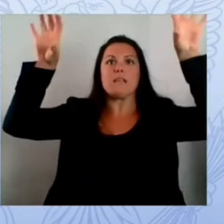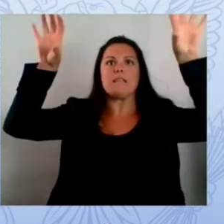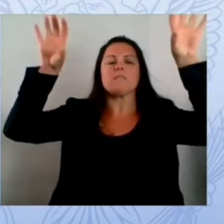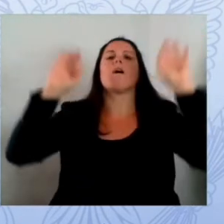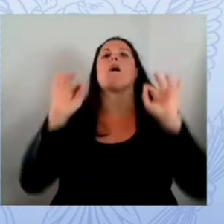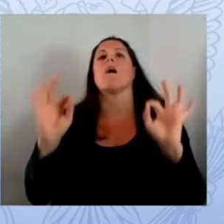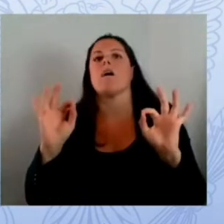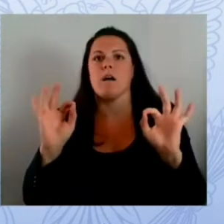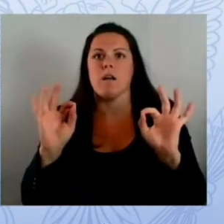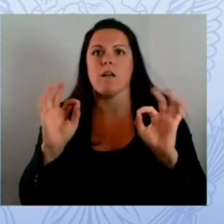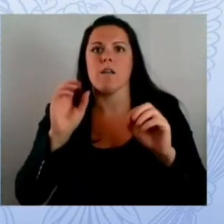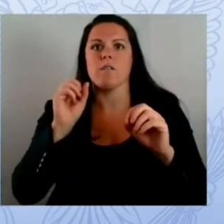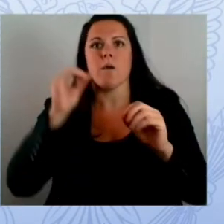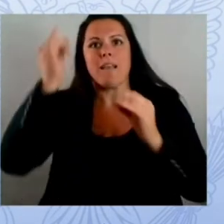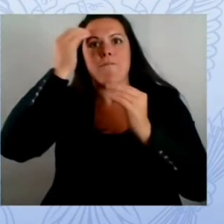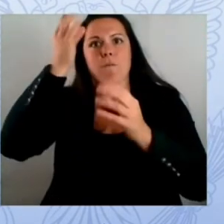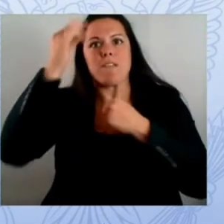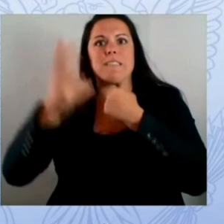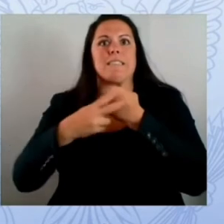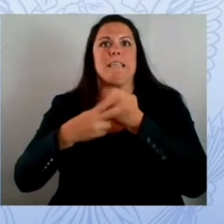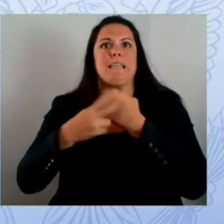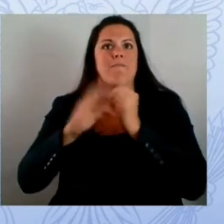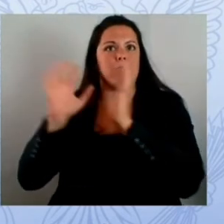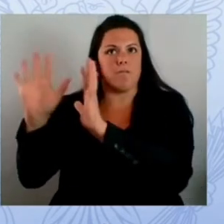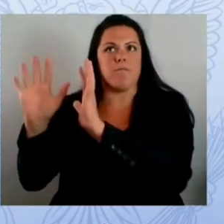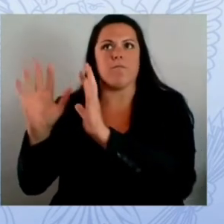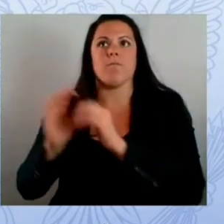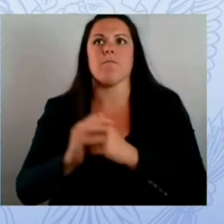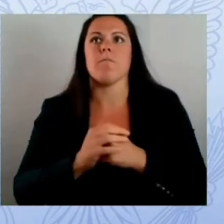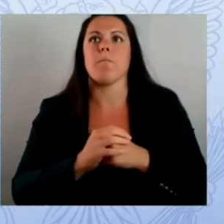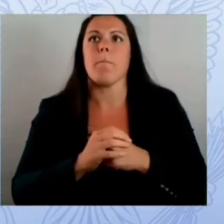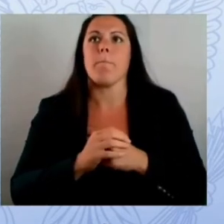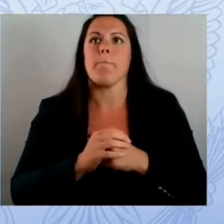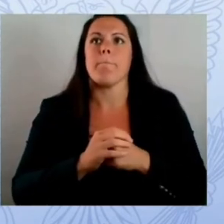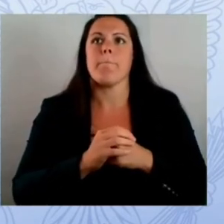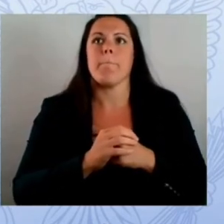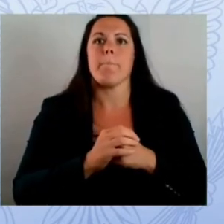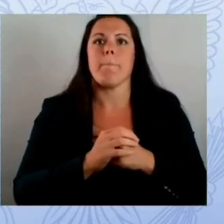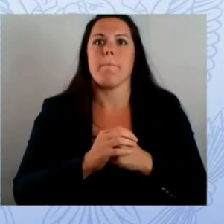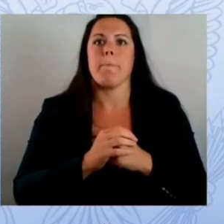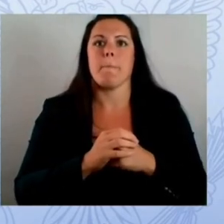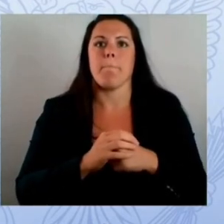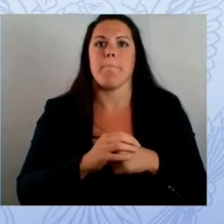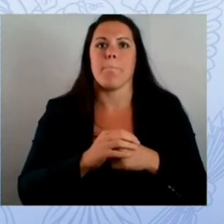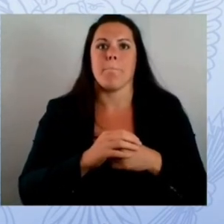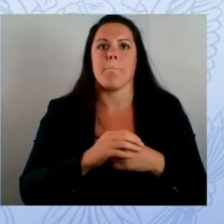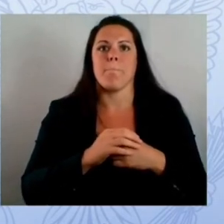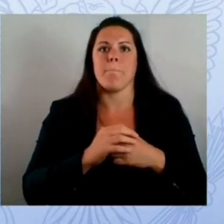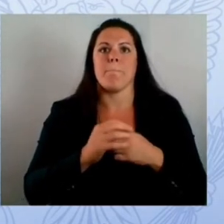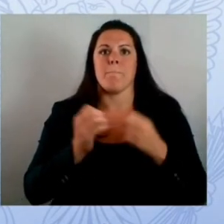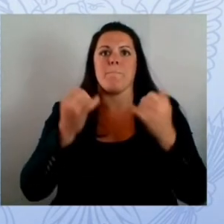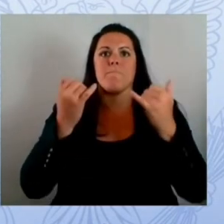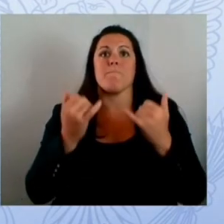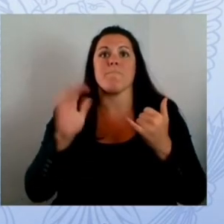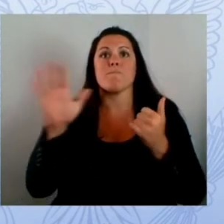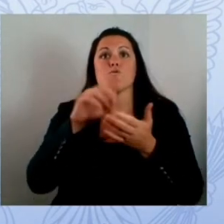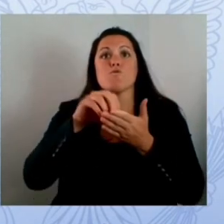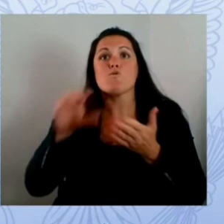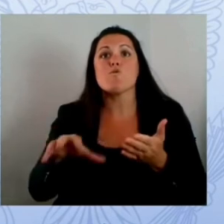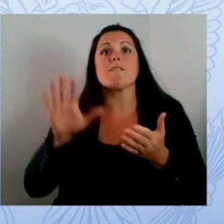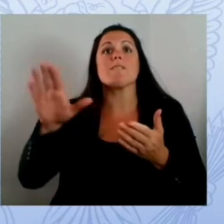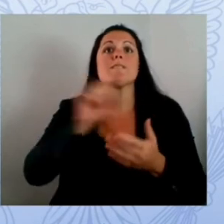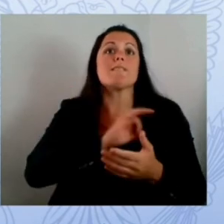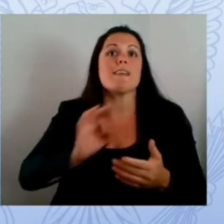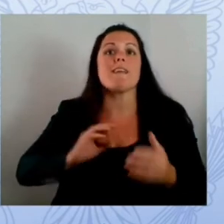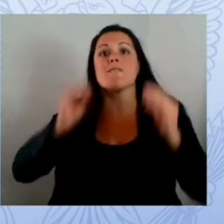attempt to extort the school district that was huge we were able to take the information and intelligence